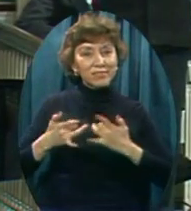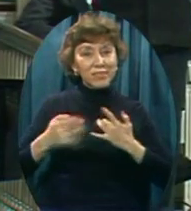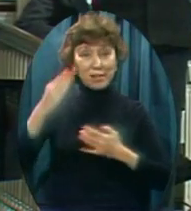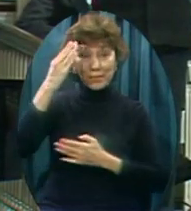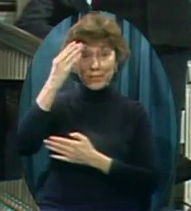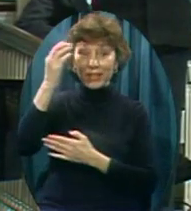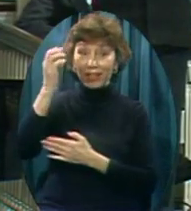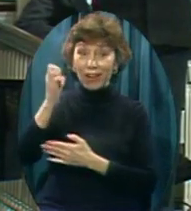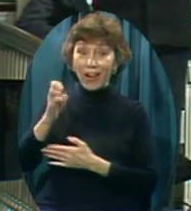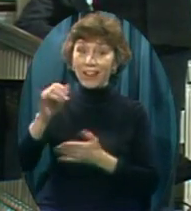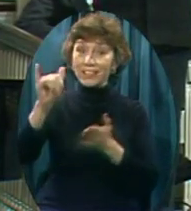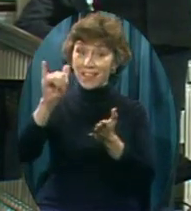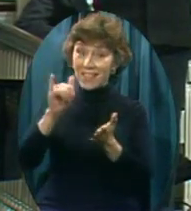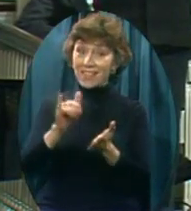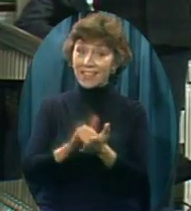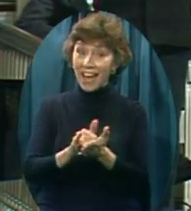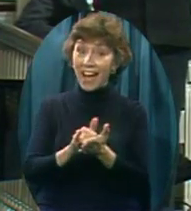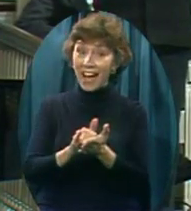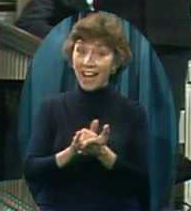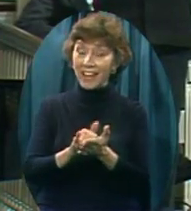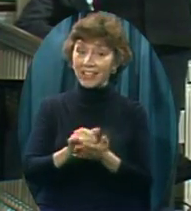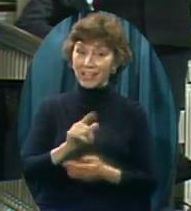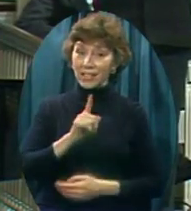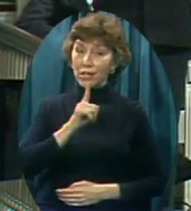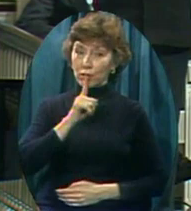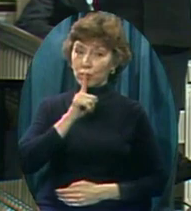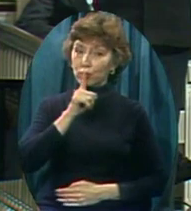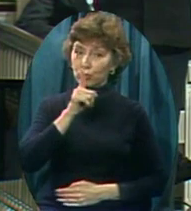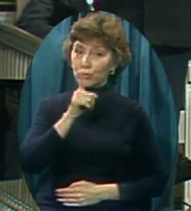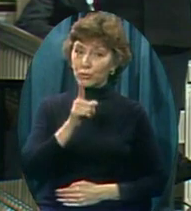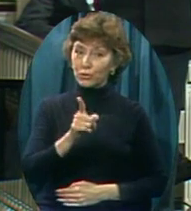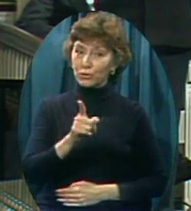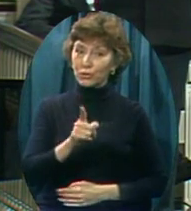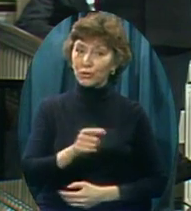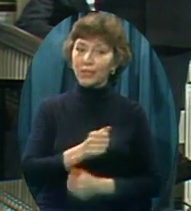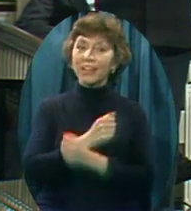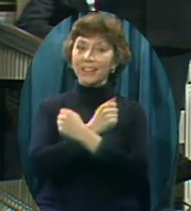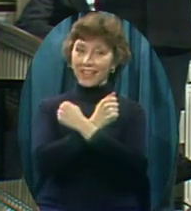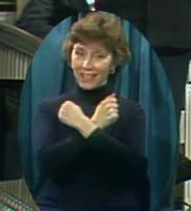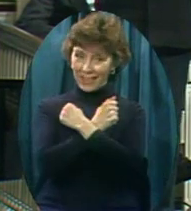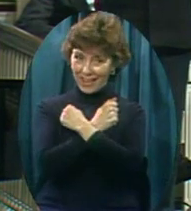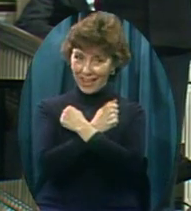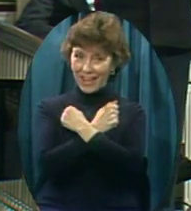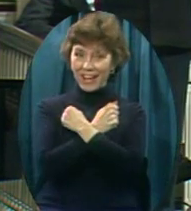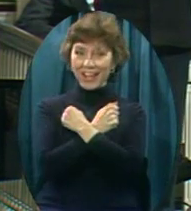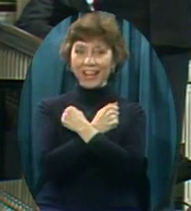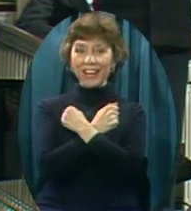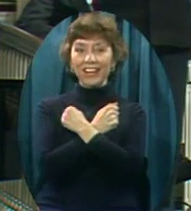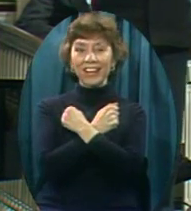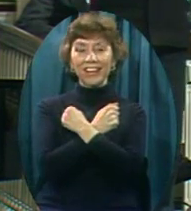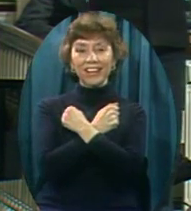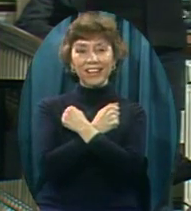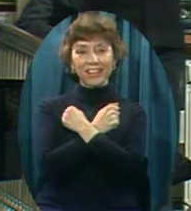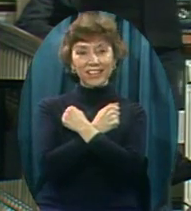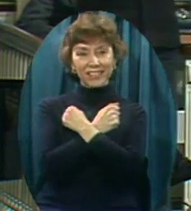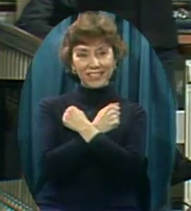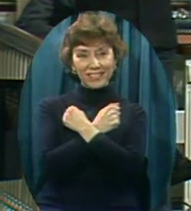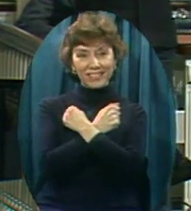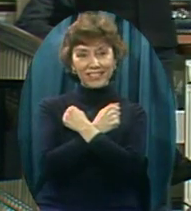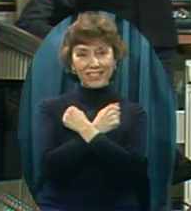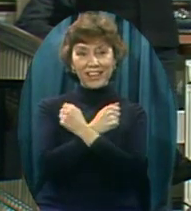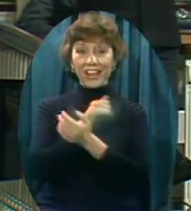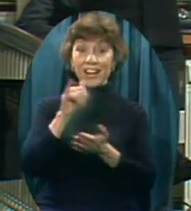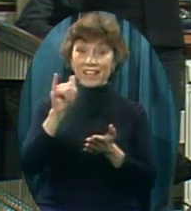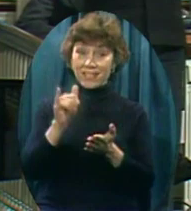If there isn't love It